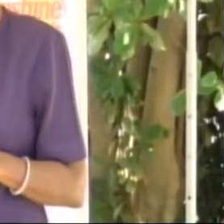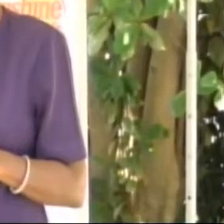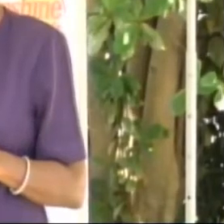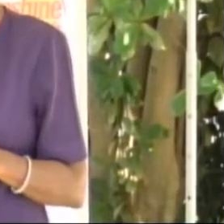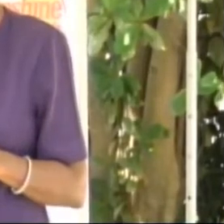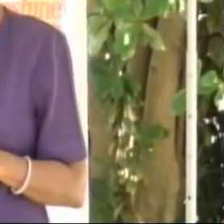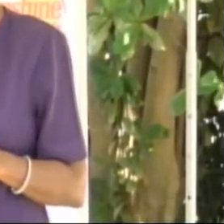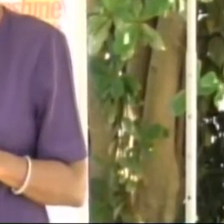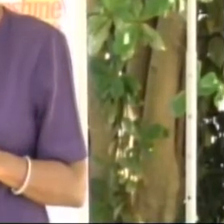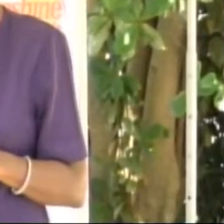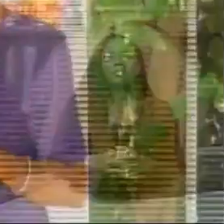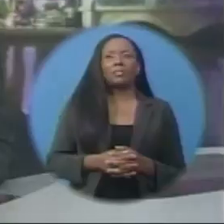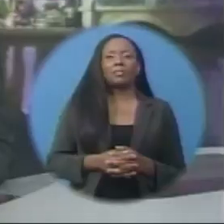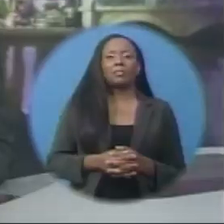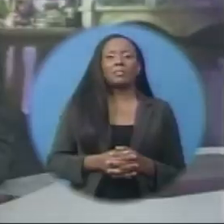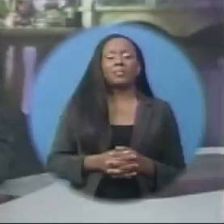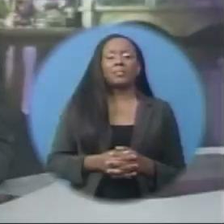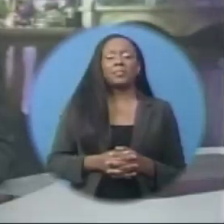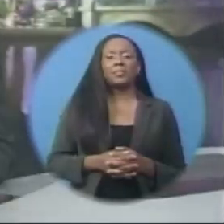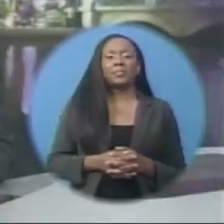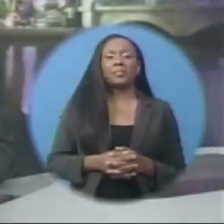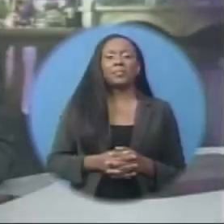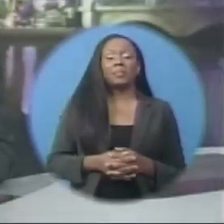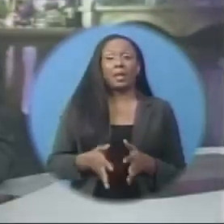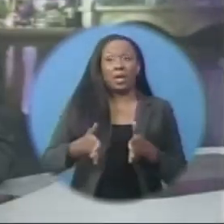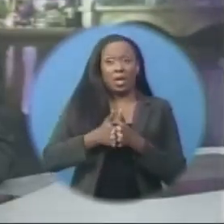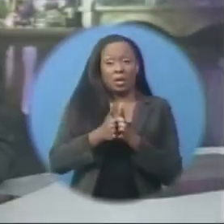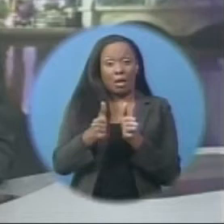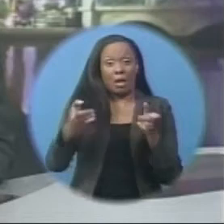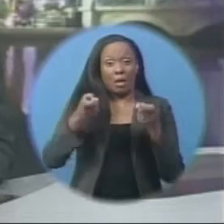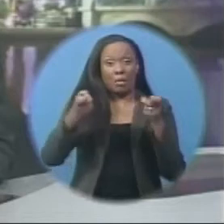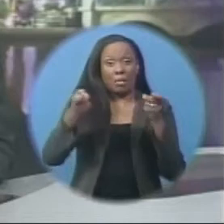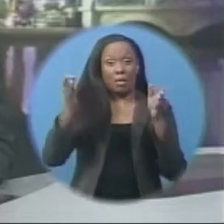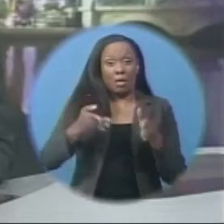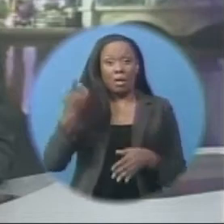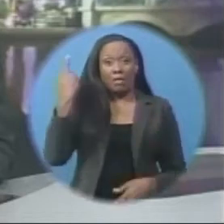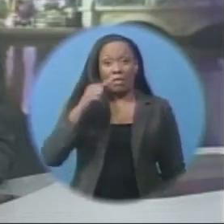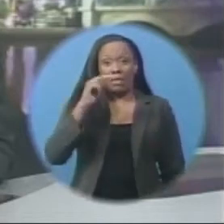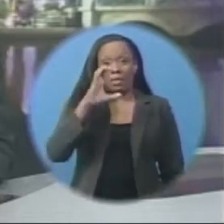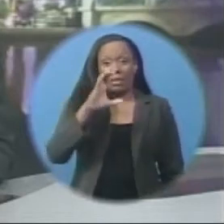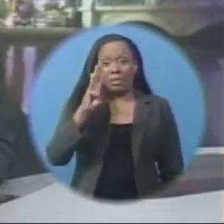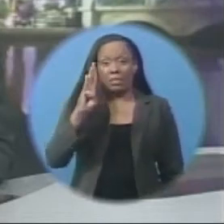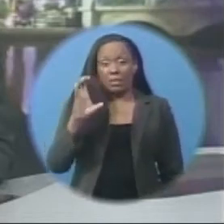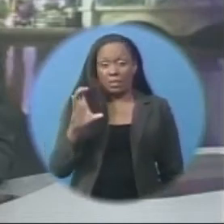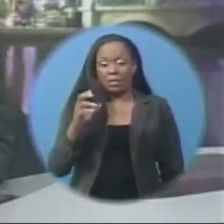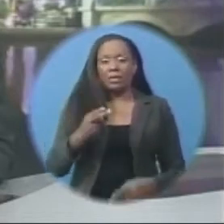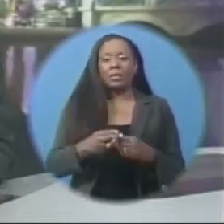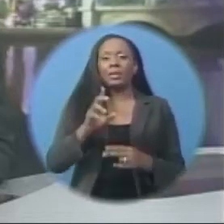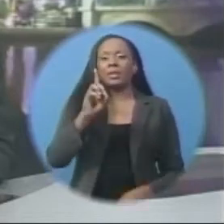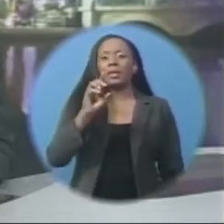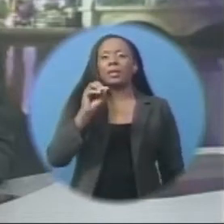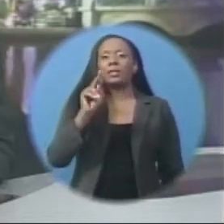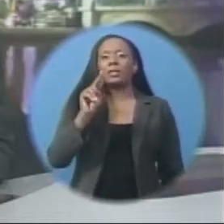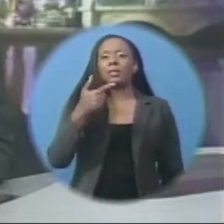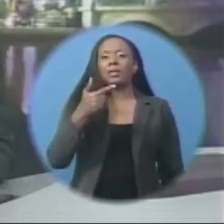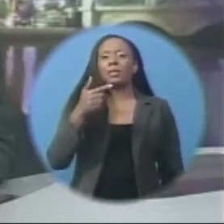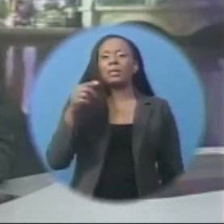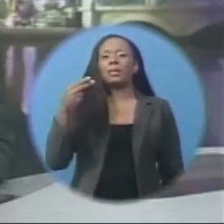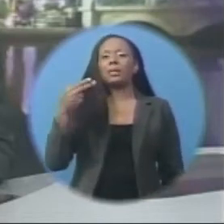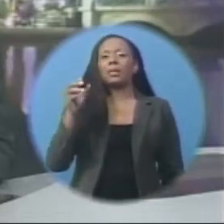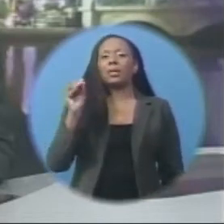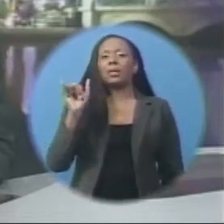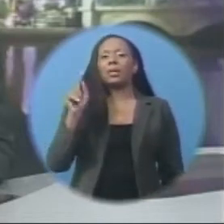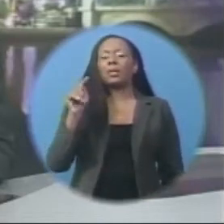I want you to appreciate that. In other news, General Manager of the Caribbean Broadcasting Corporation, Doug Hoyt, is offering an